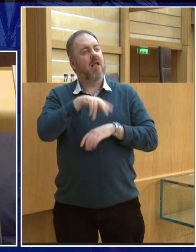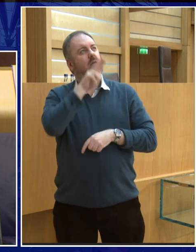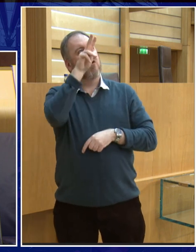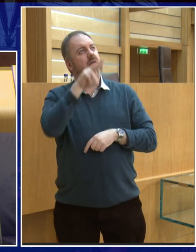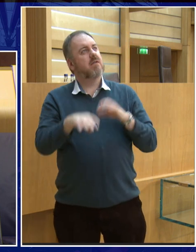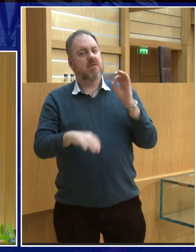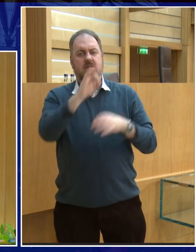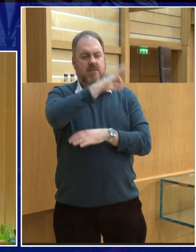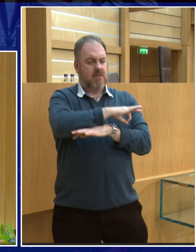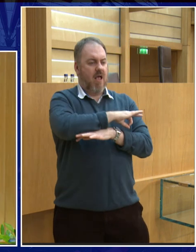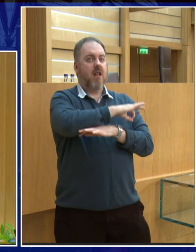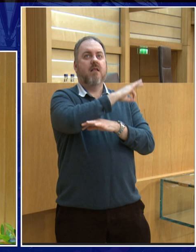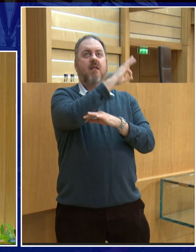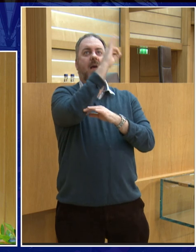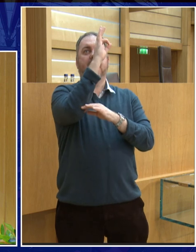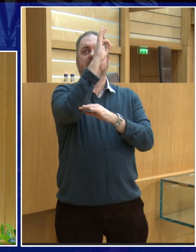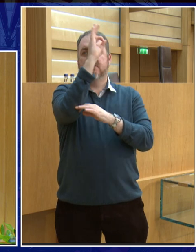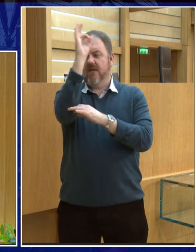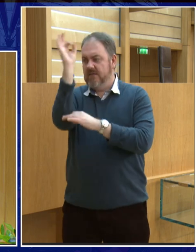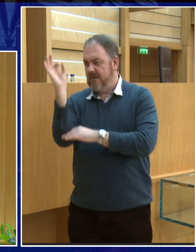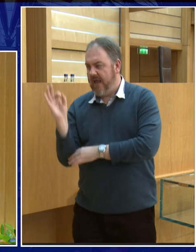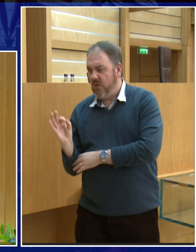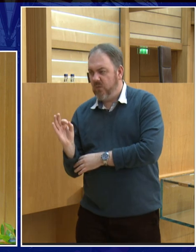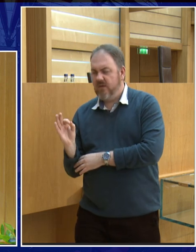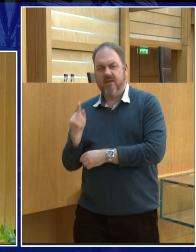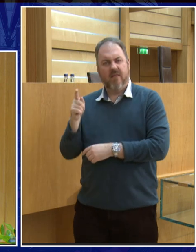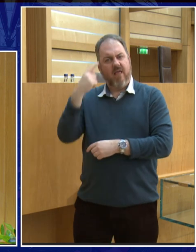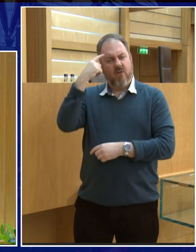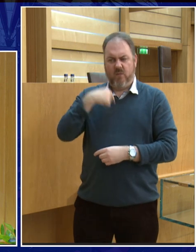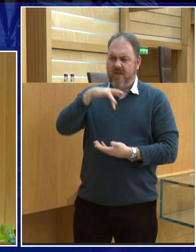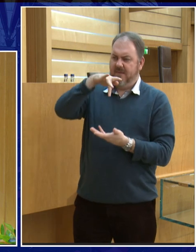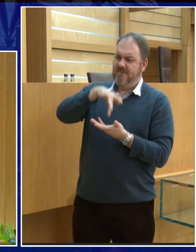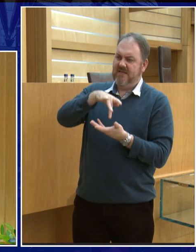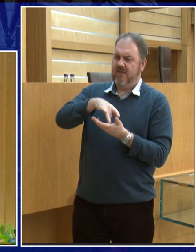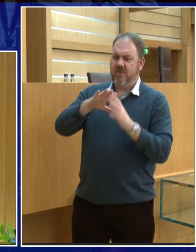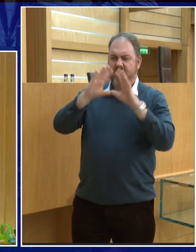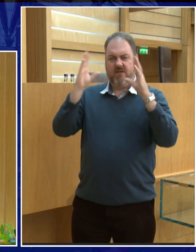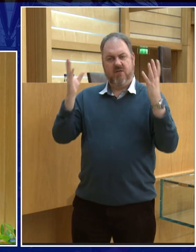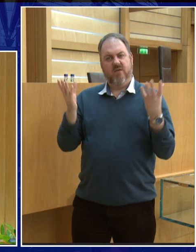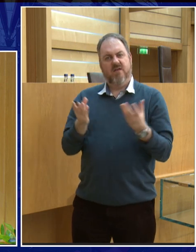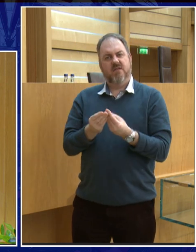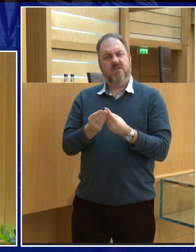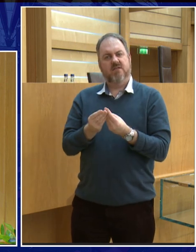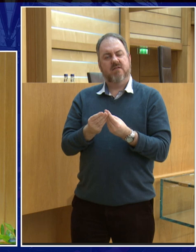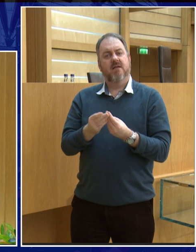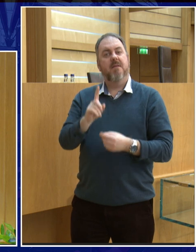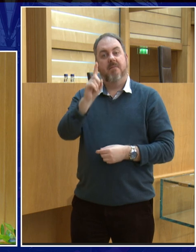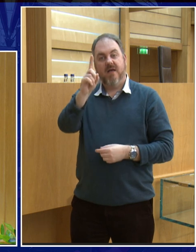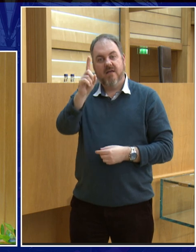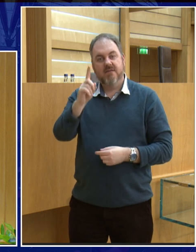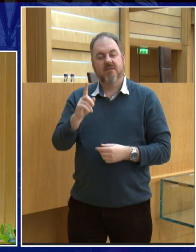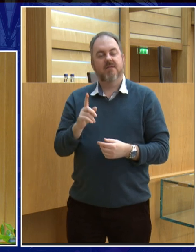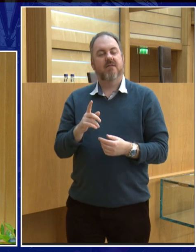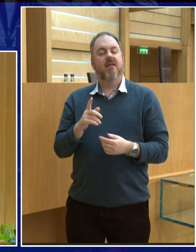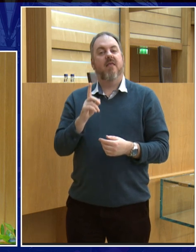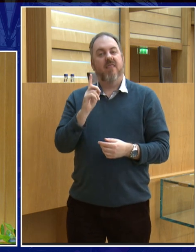came up with new ideas. That was the helo... That was the sort of... They came up with what we call the helocentric universe, which has the sun at the